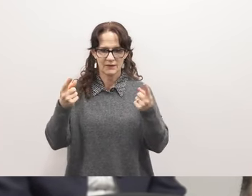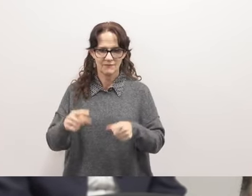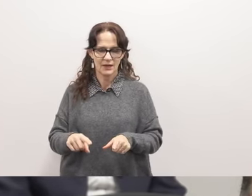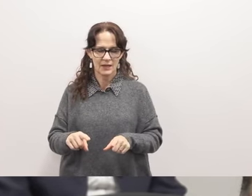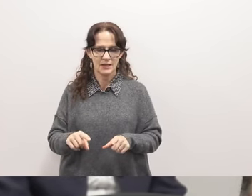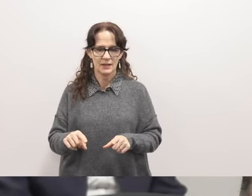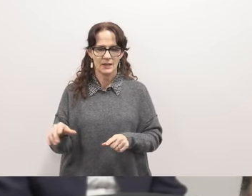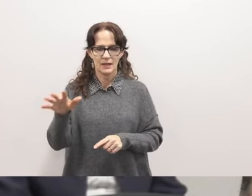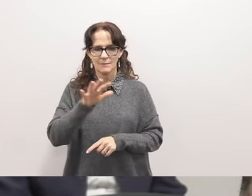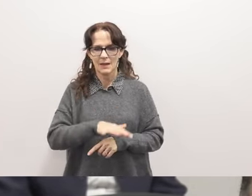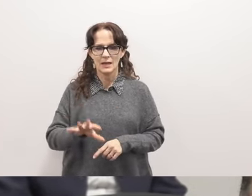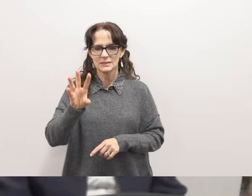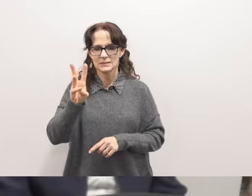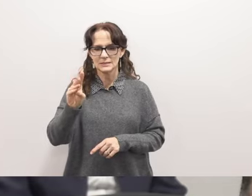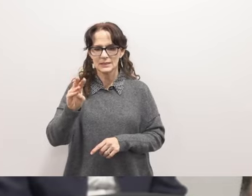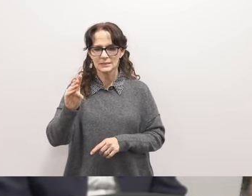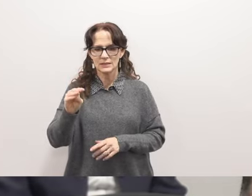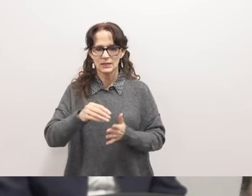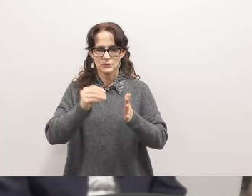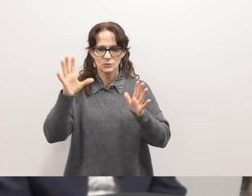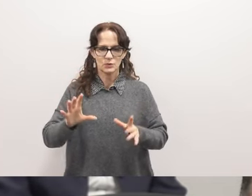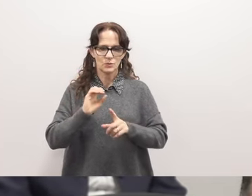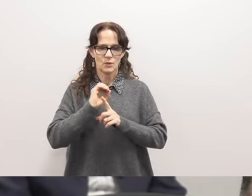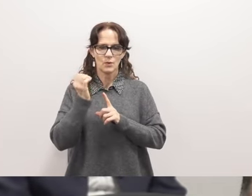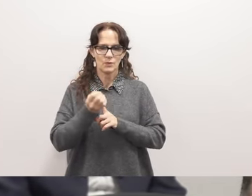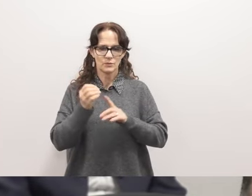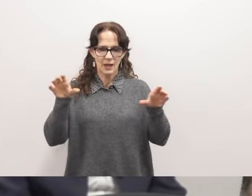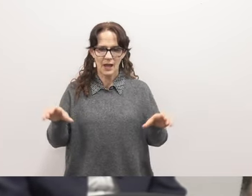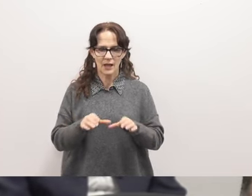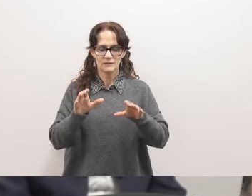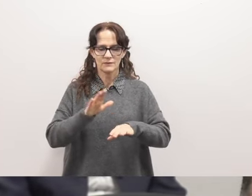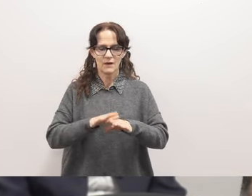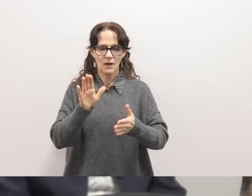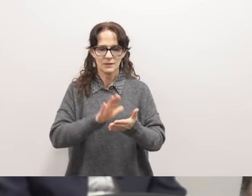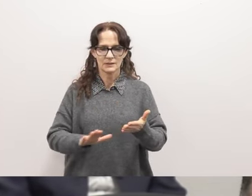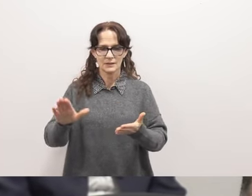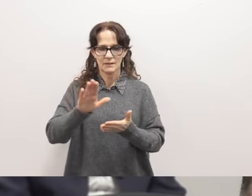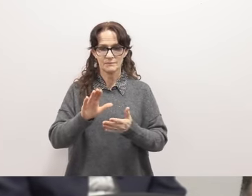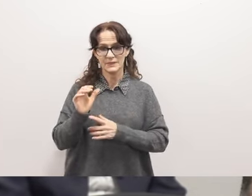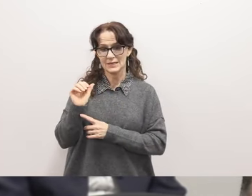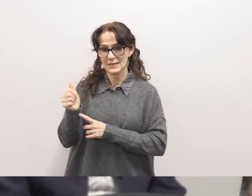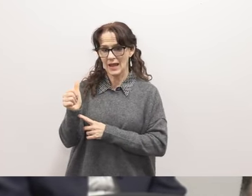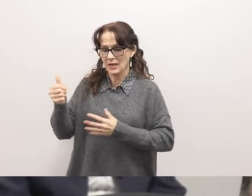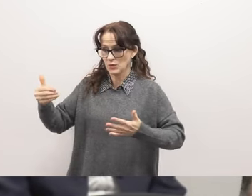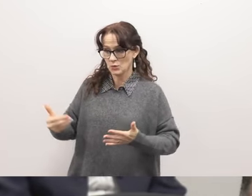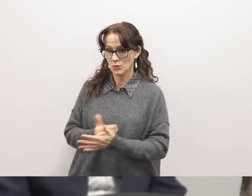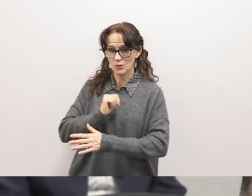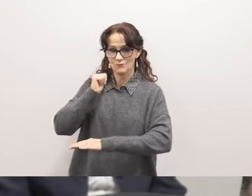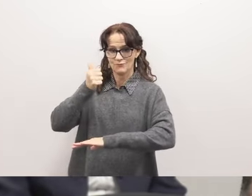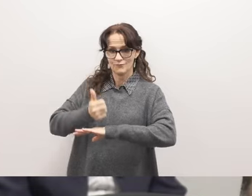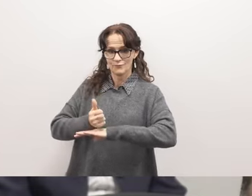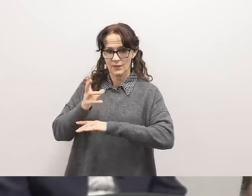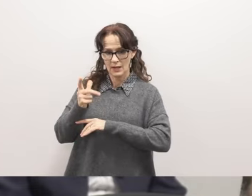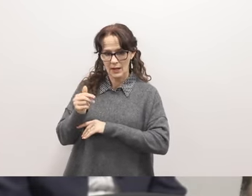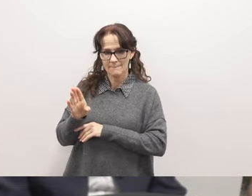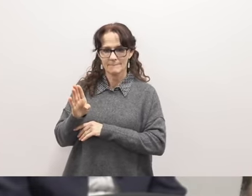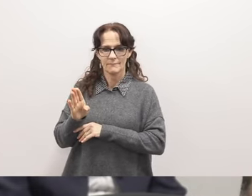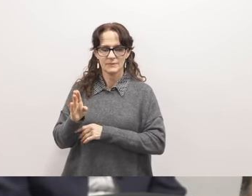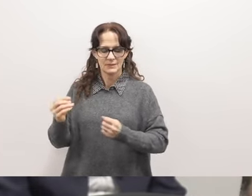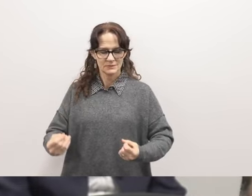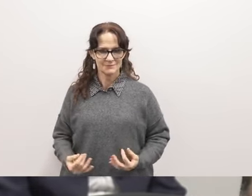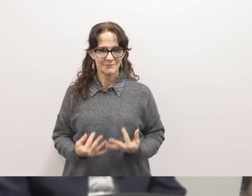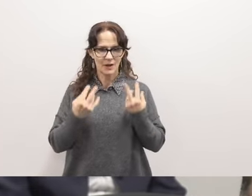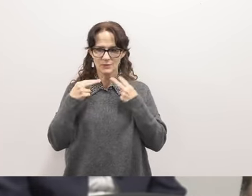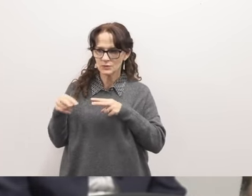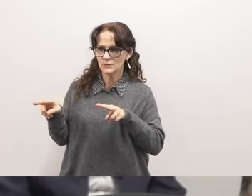60 student organizations that are active on campus 10 of which are brand new it was inspiring to see the